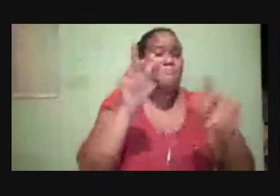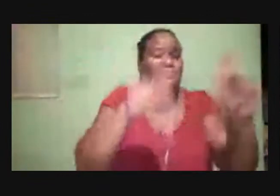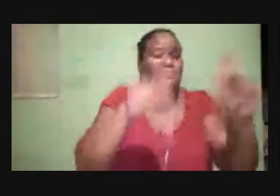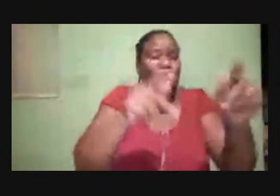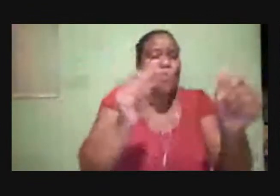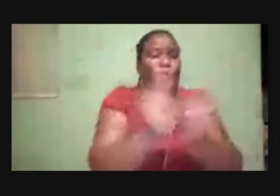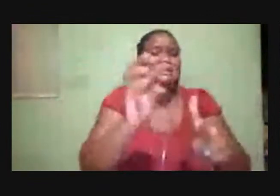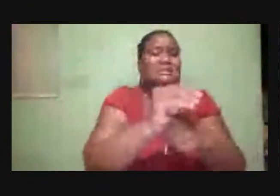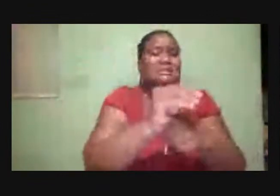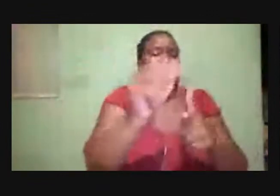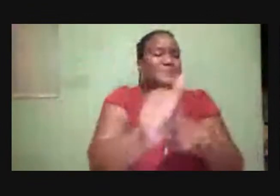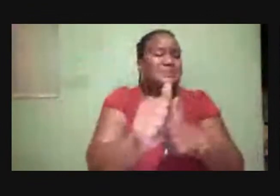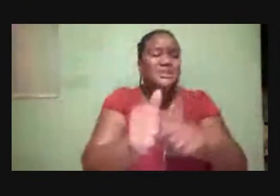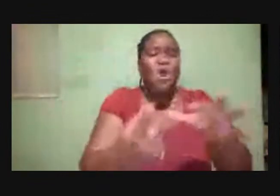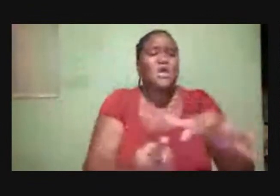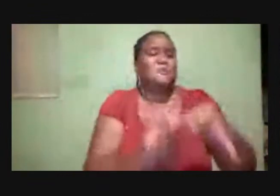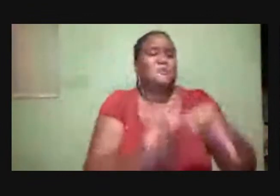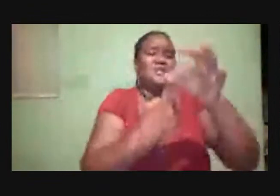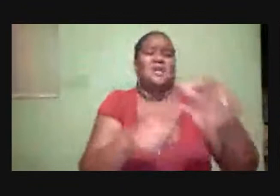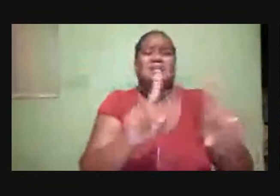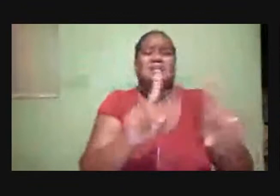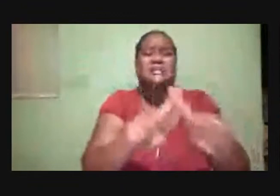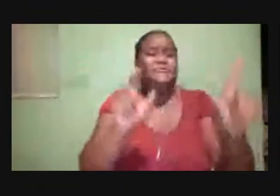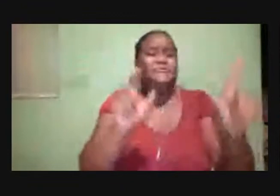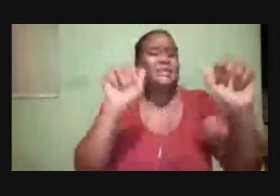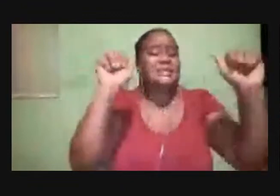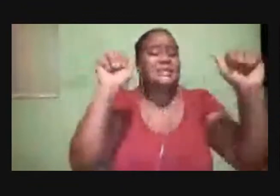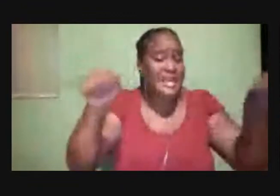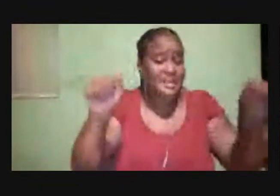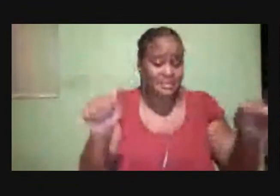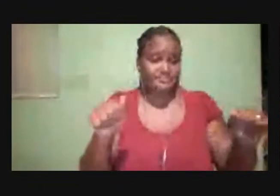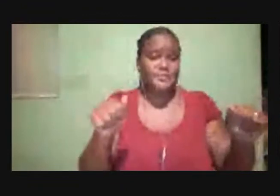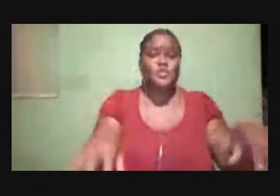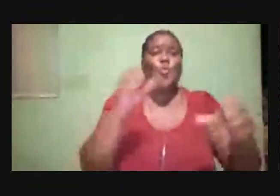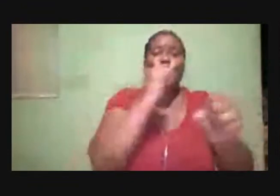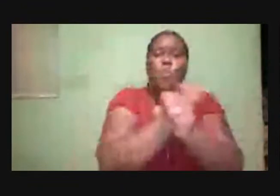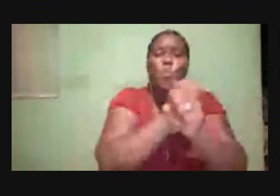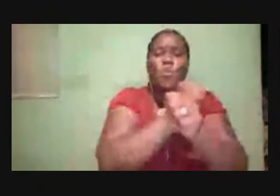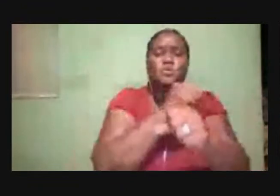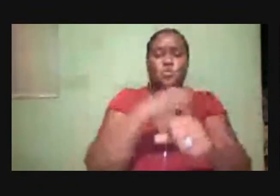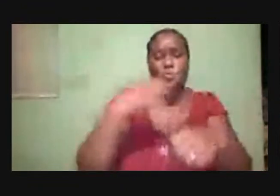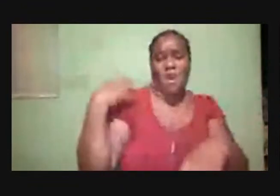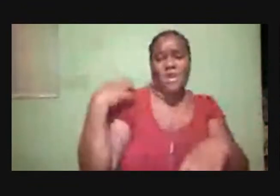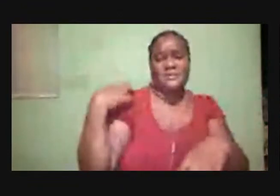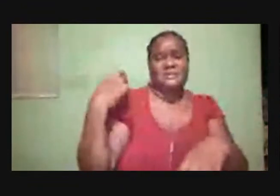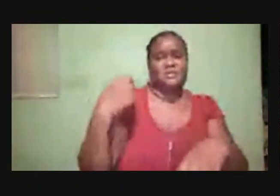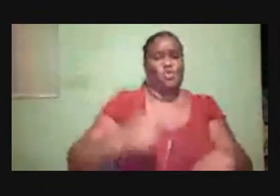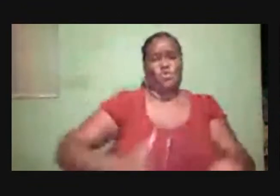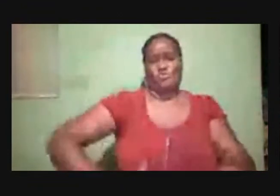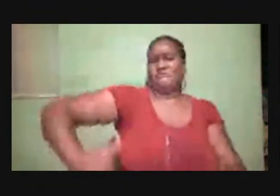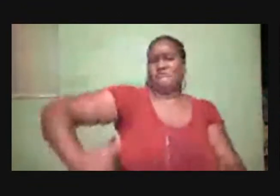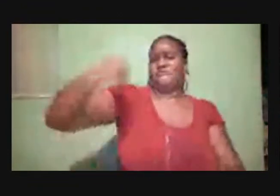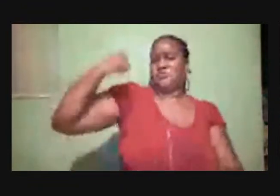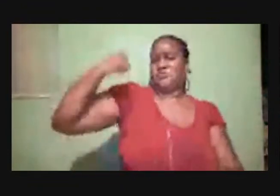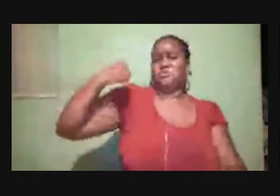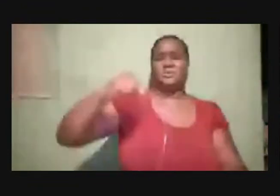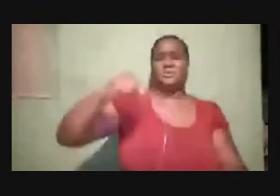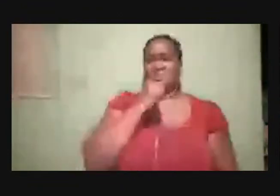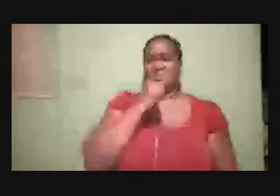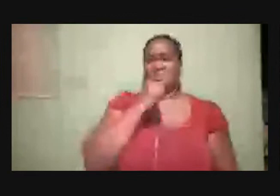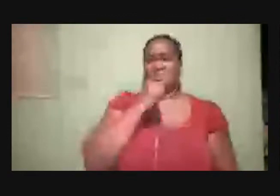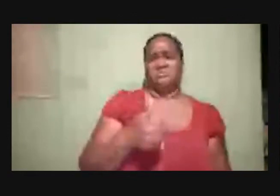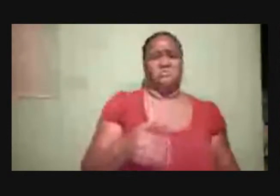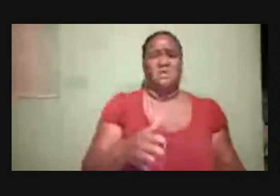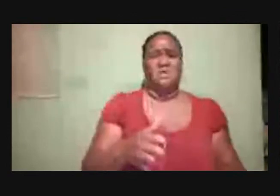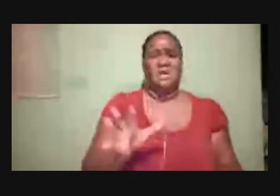being Differently Able And so The employers Refuse Or choose Not to Hire them And once You